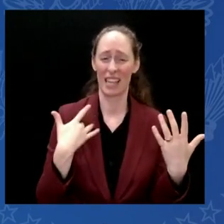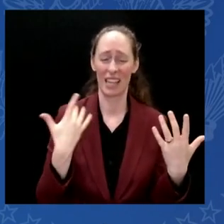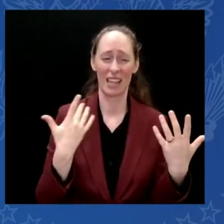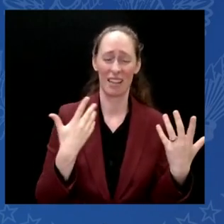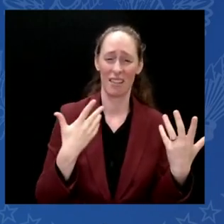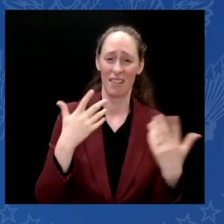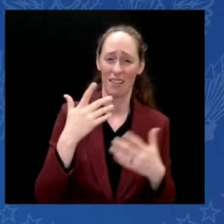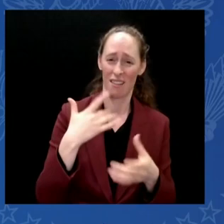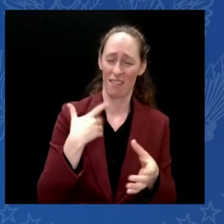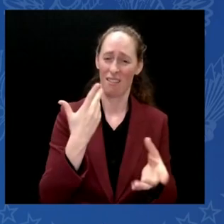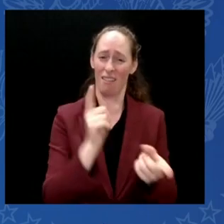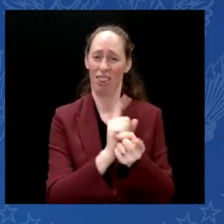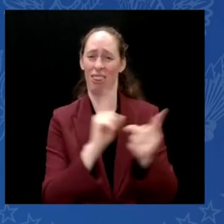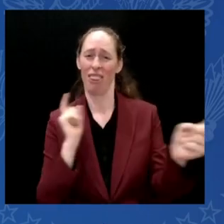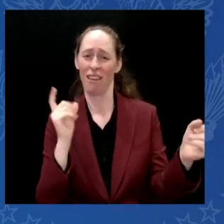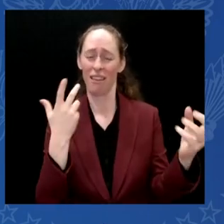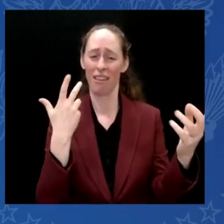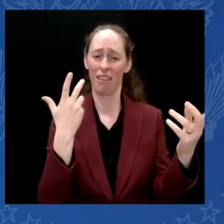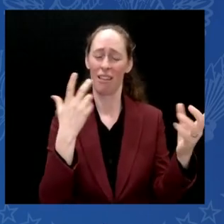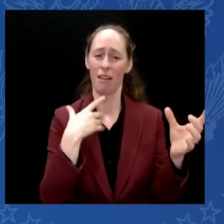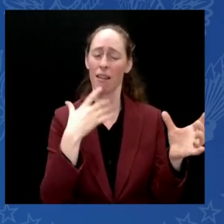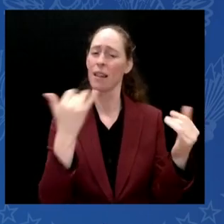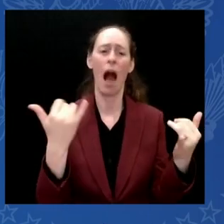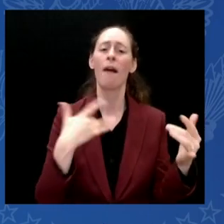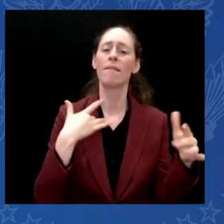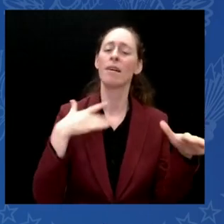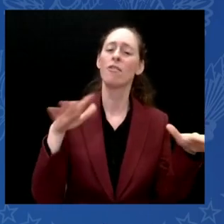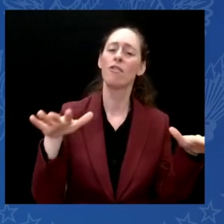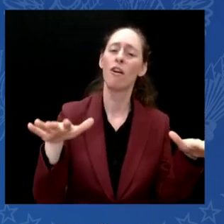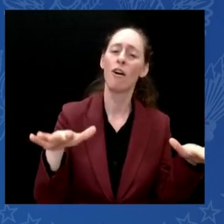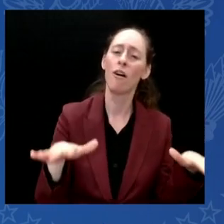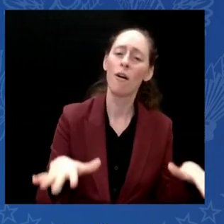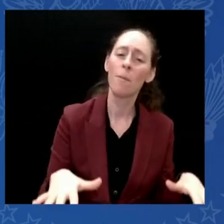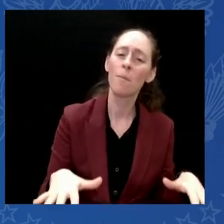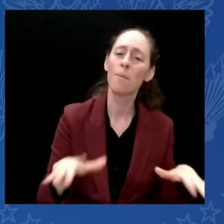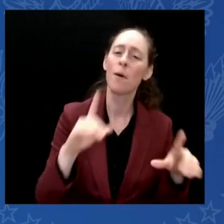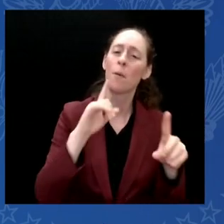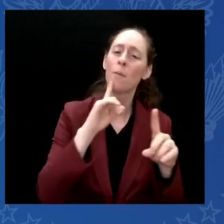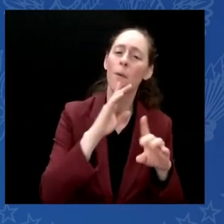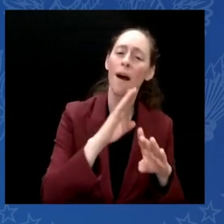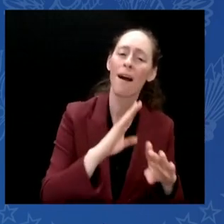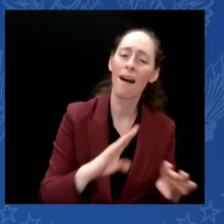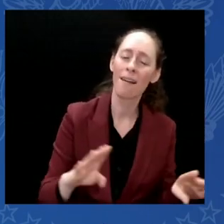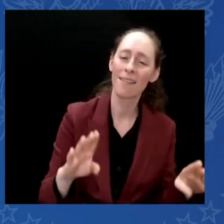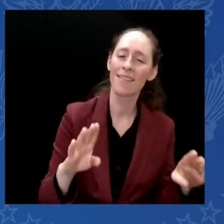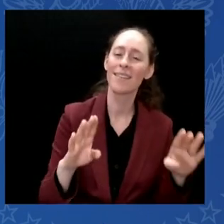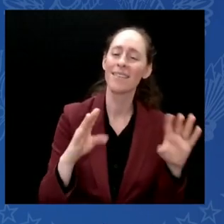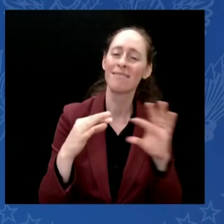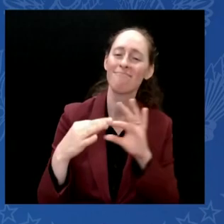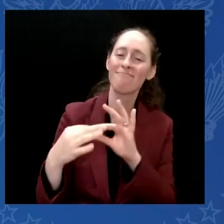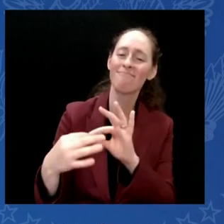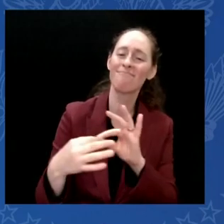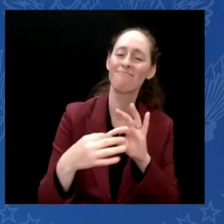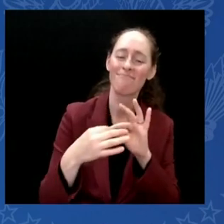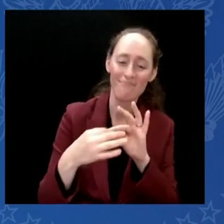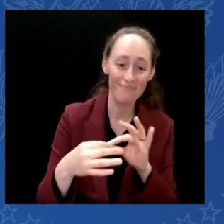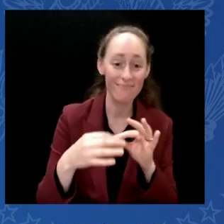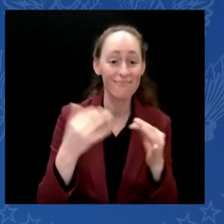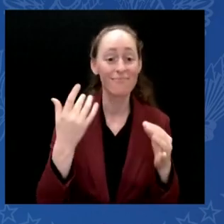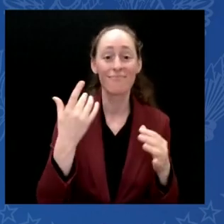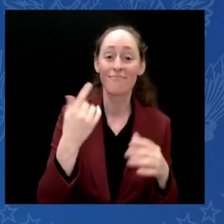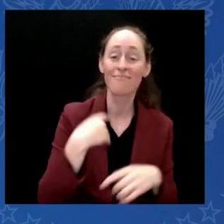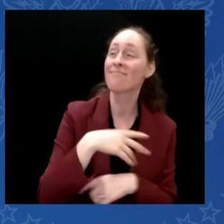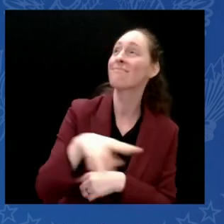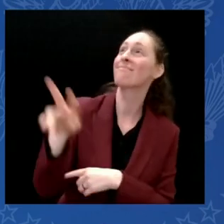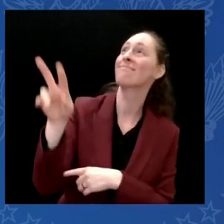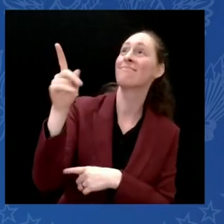to the sky, to a lone star, shining brighter than all the rest, guiding us to the birth of a child, a